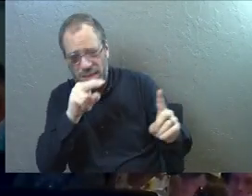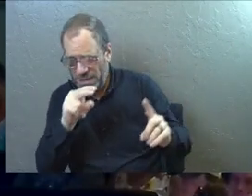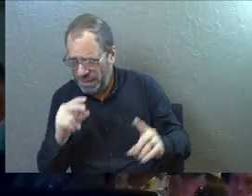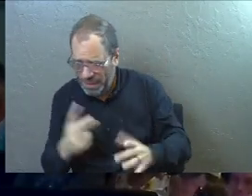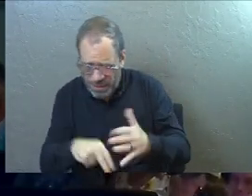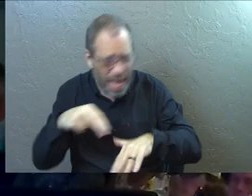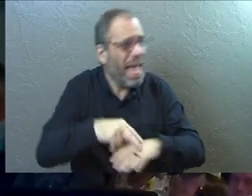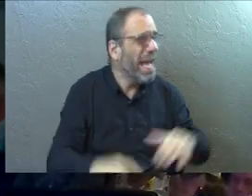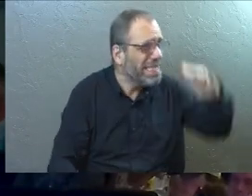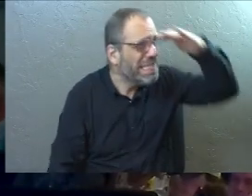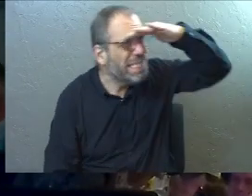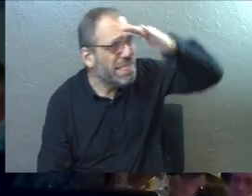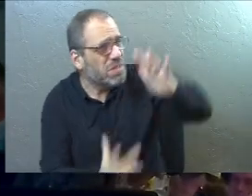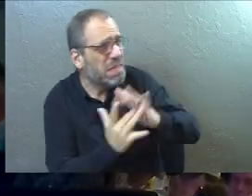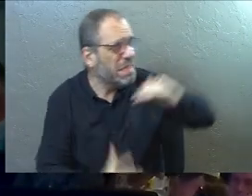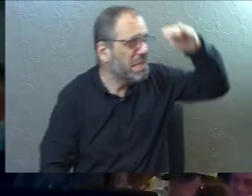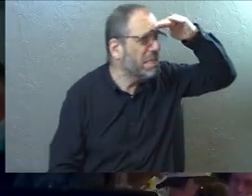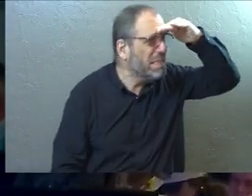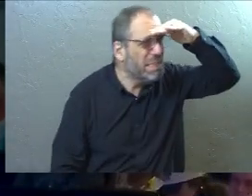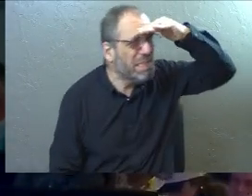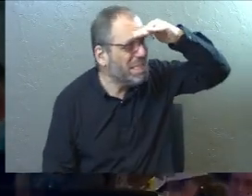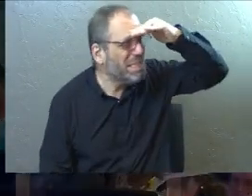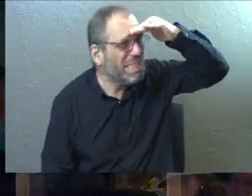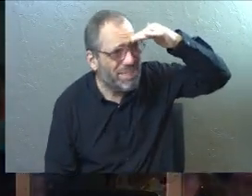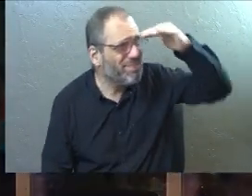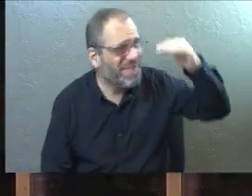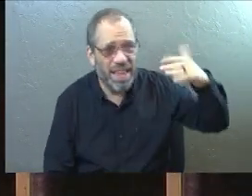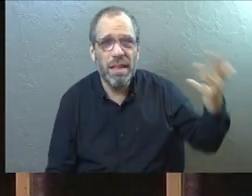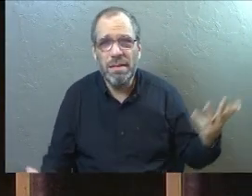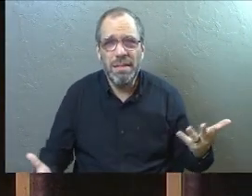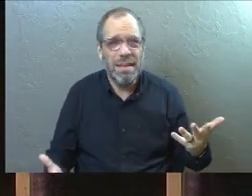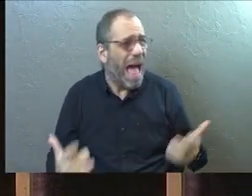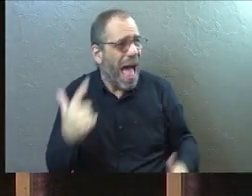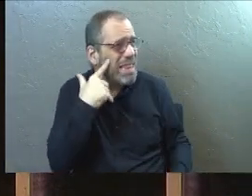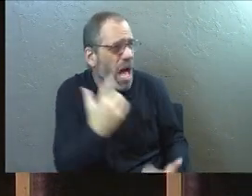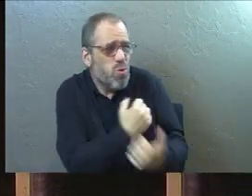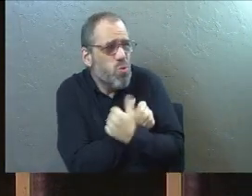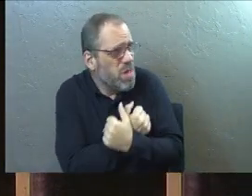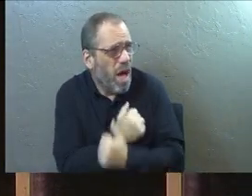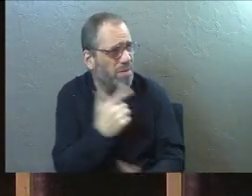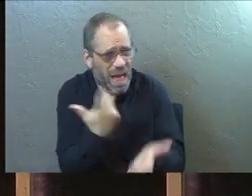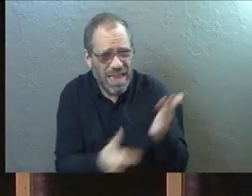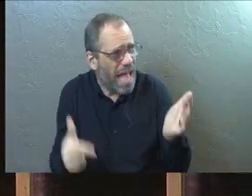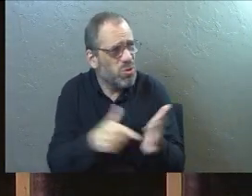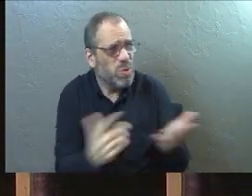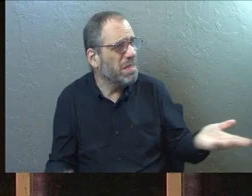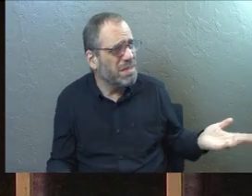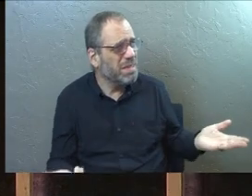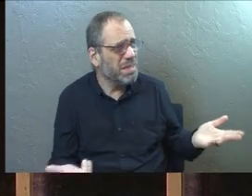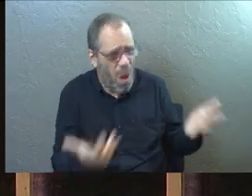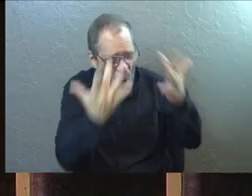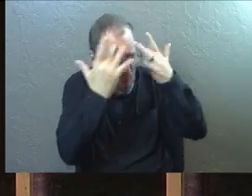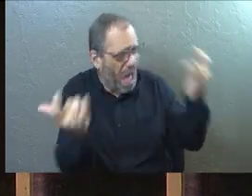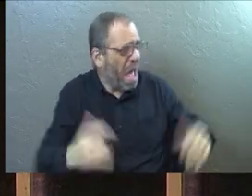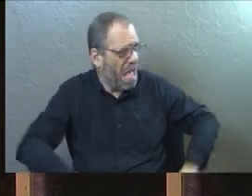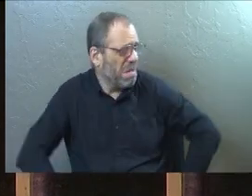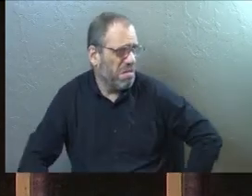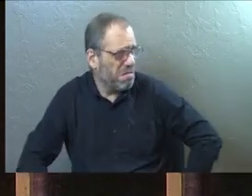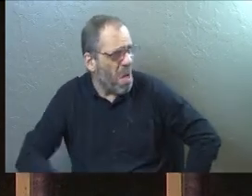to arrive and you never did. Why? I thought you loved him. Why?